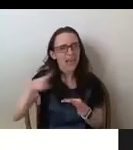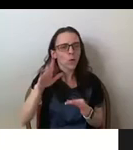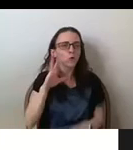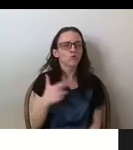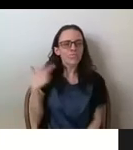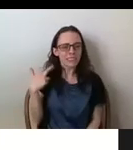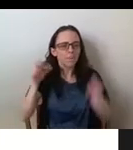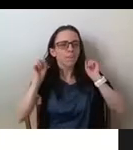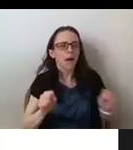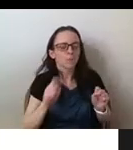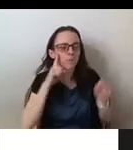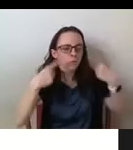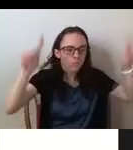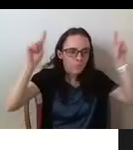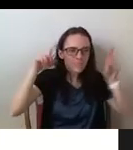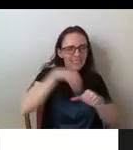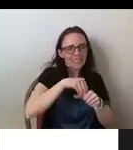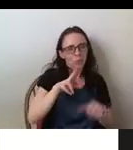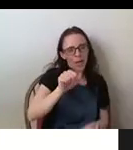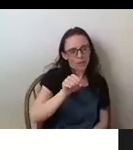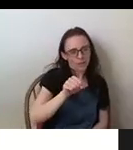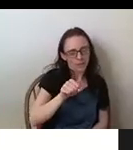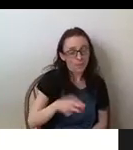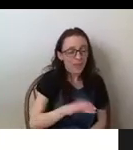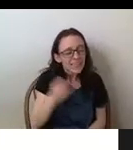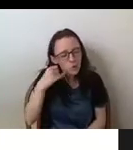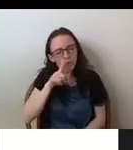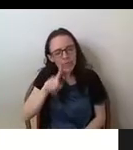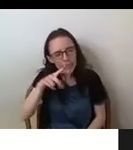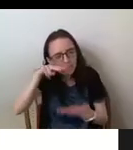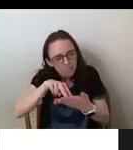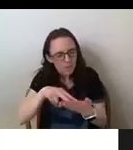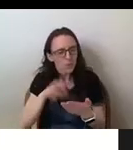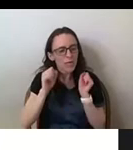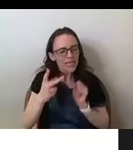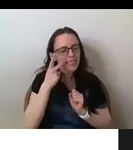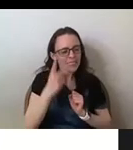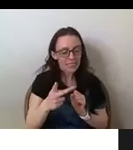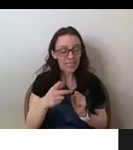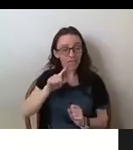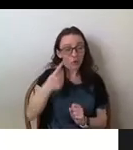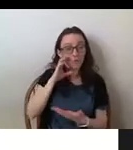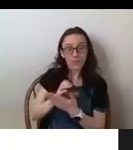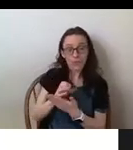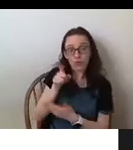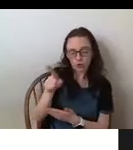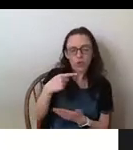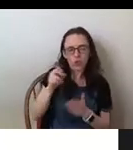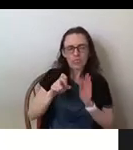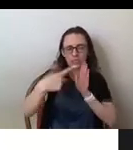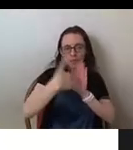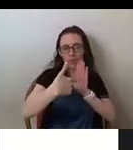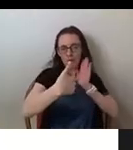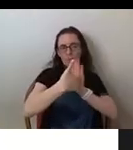left was taken during civil rights period. And if you look closer, like I said, you can see her kind of moving the weapon back from her. This is a form of an